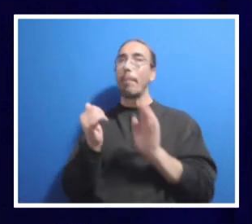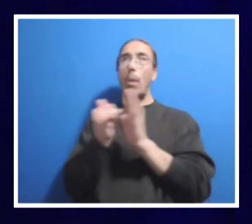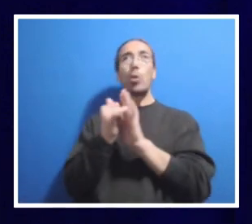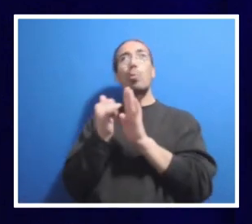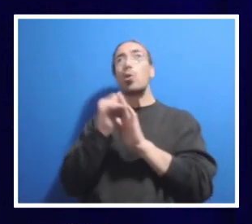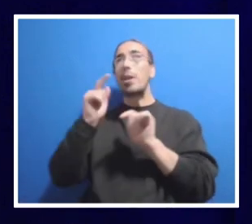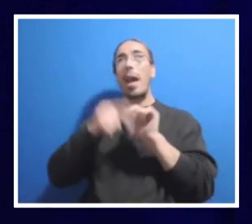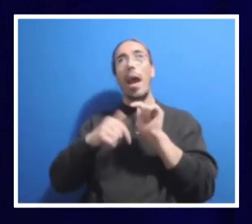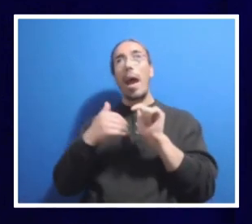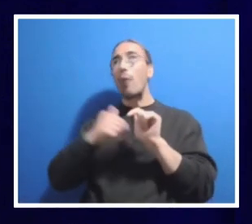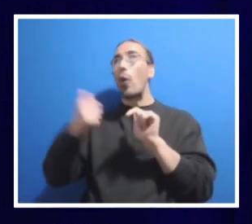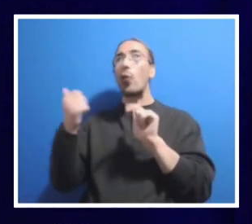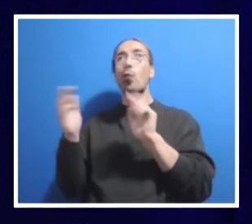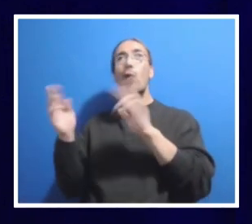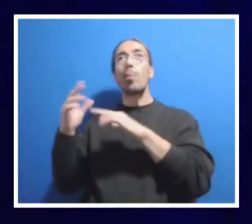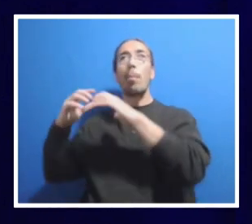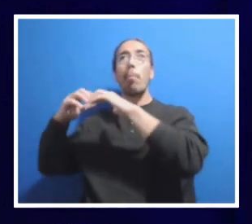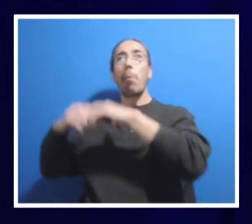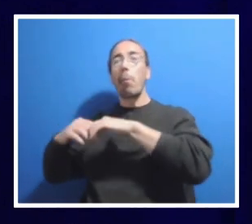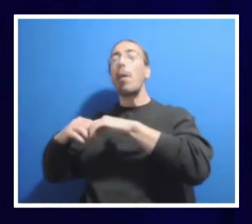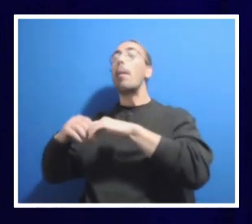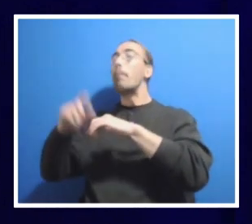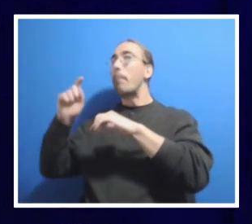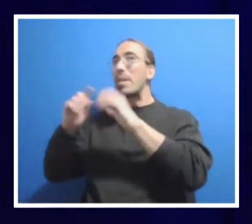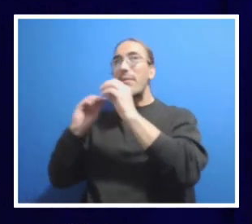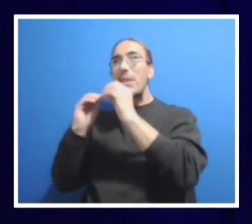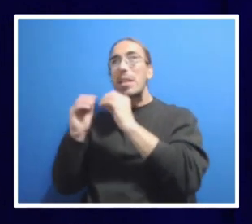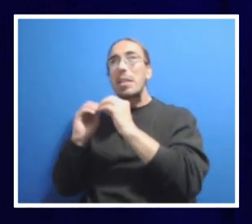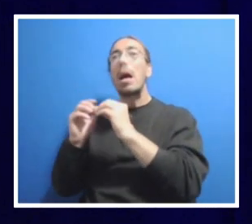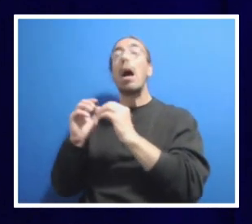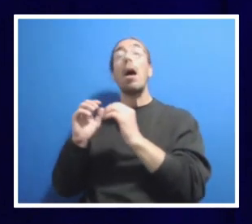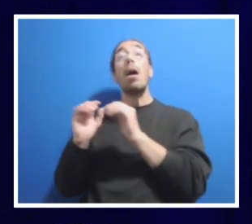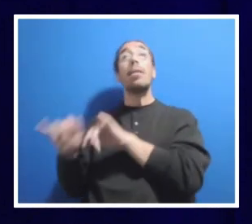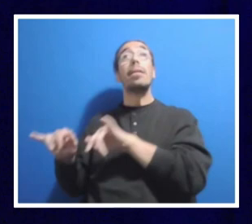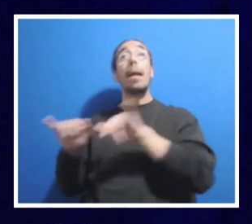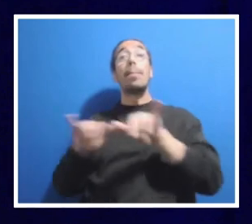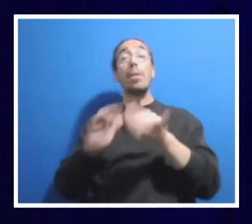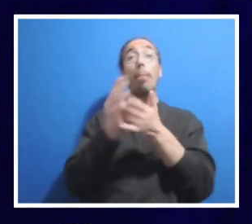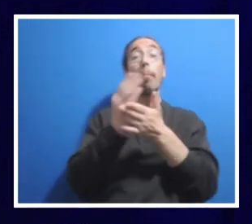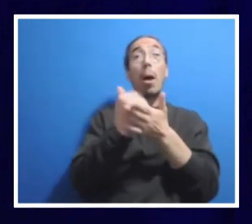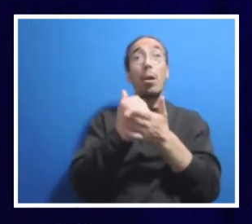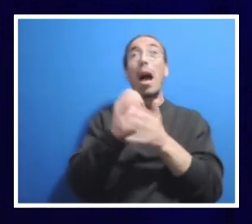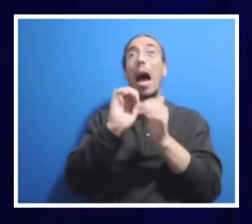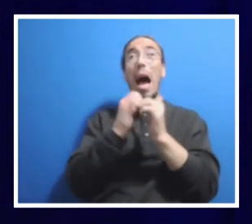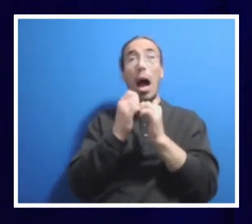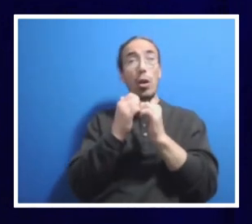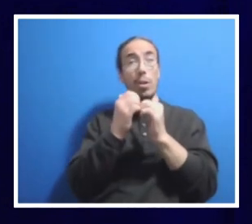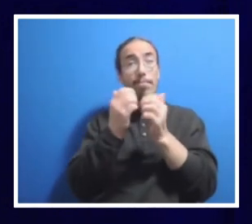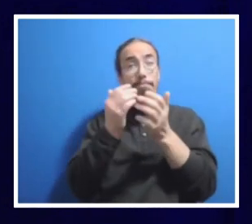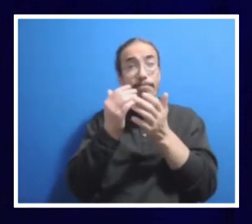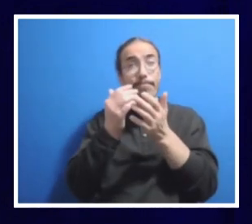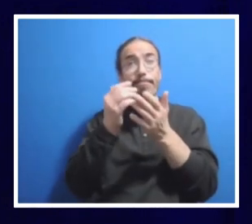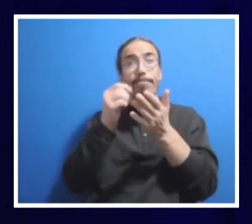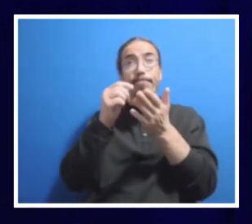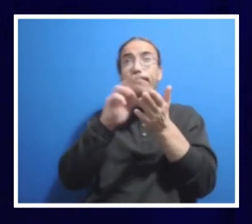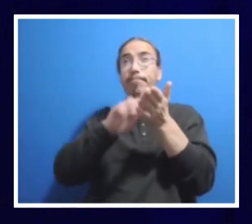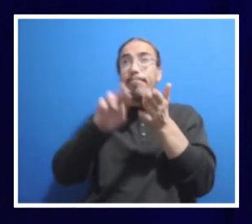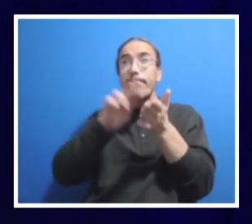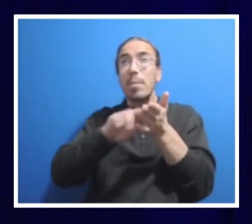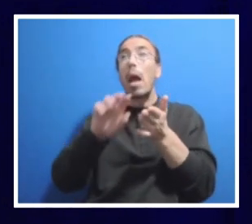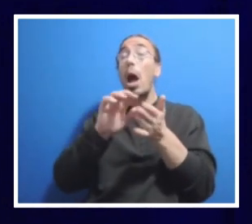to look at our budget model. How are we allocating resources? Do we need to rethink? Are we being equitable?